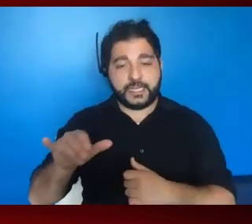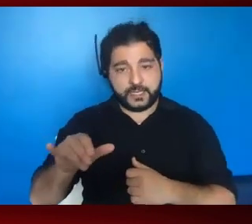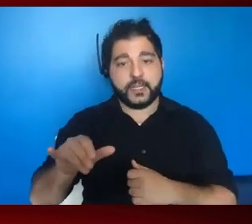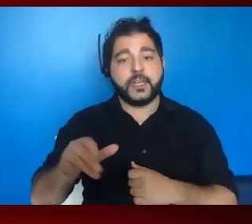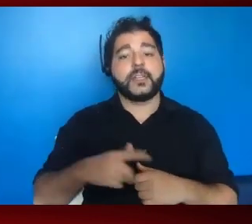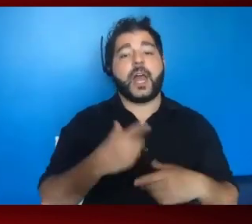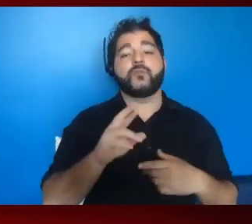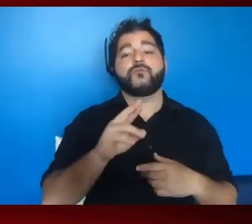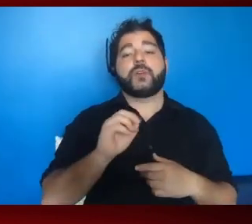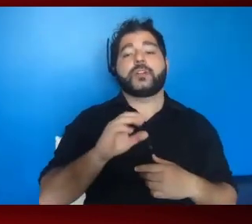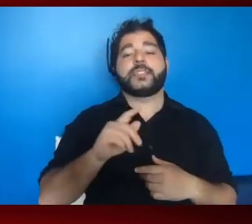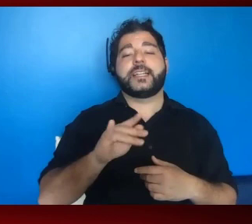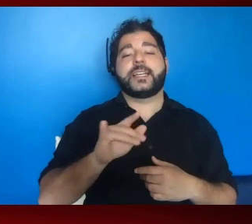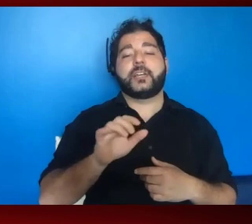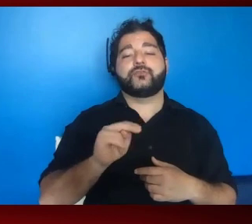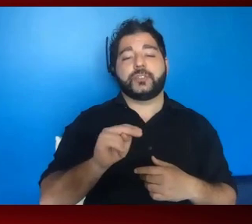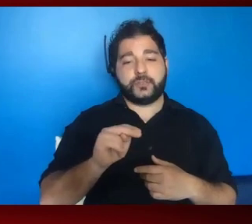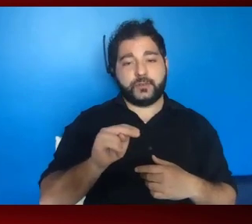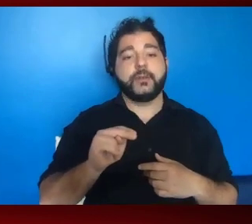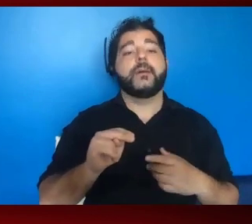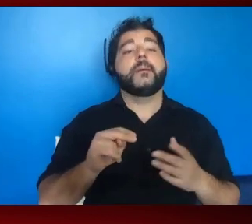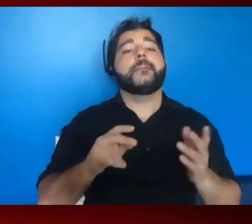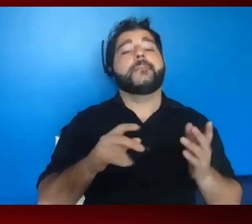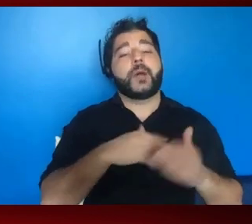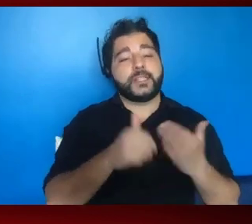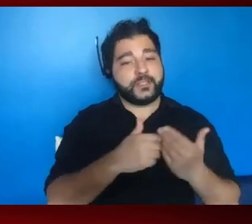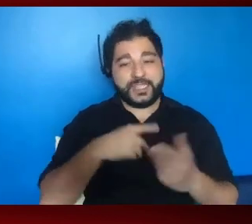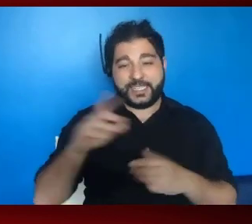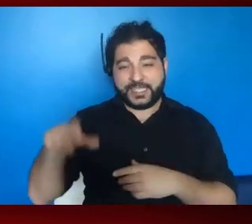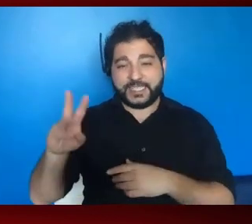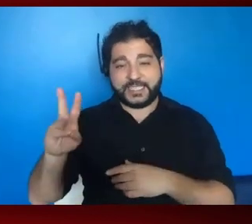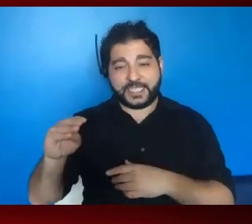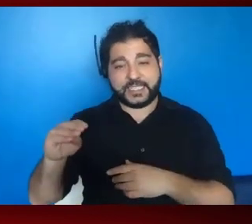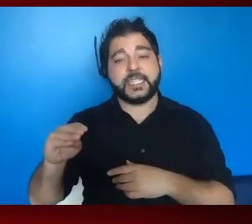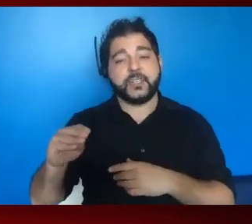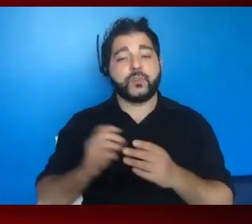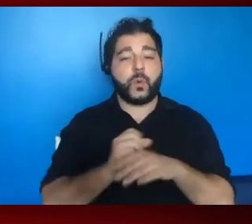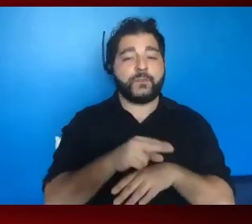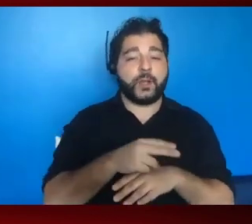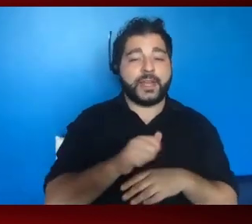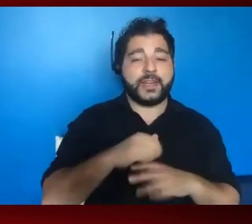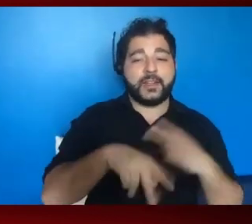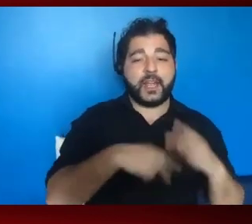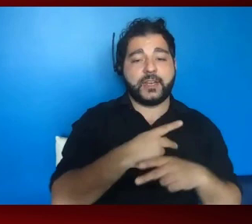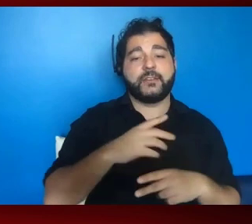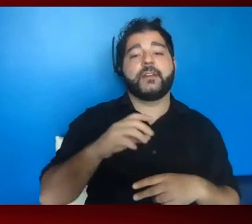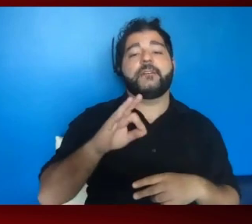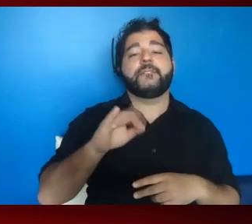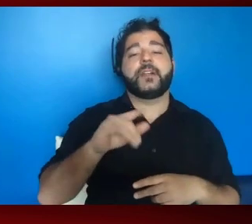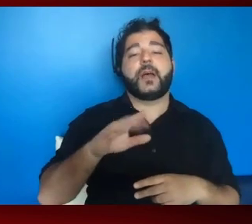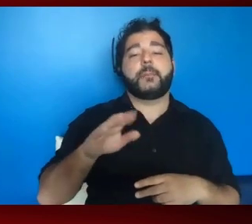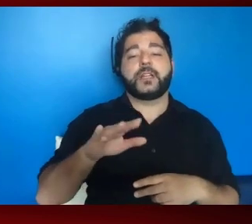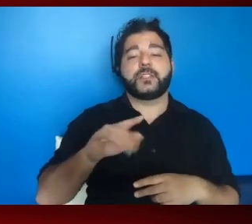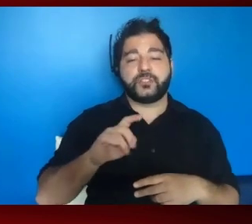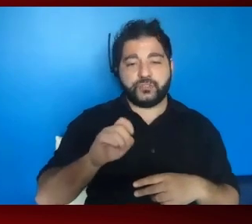an exception to the general Senate rule that you need a 60-vote supermajority to overcome a filibuster, which is an objection raised by any member of the